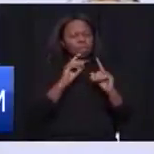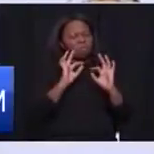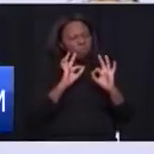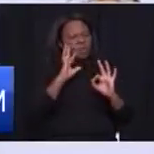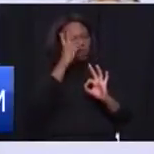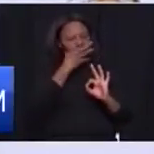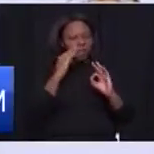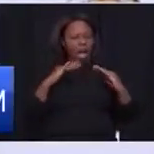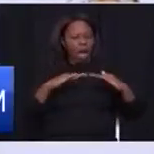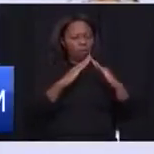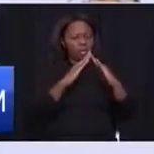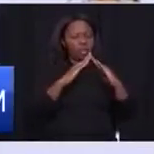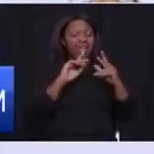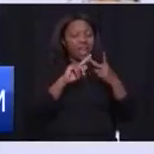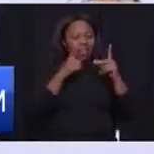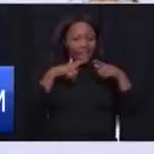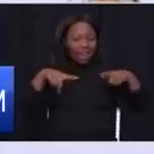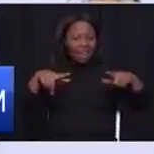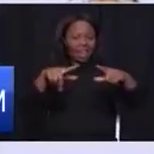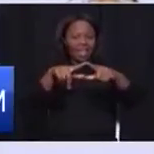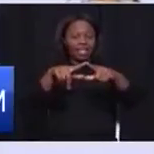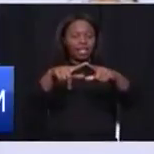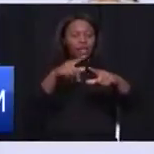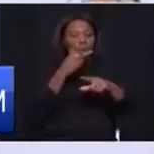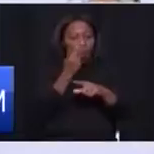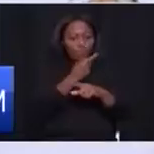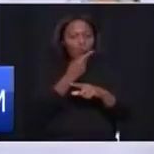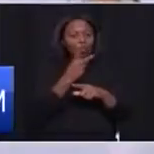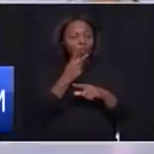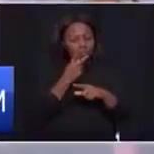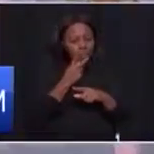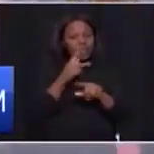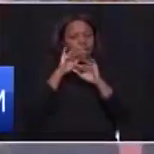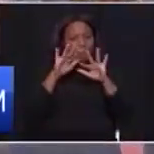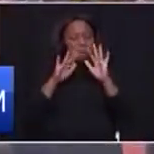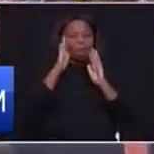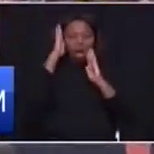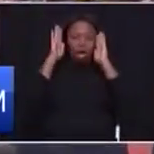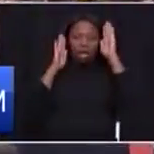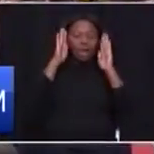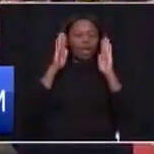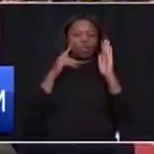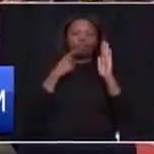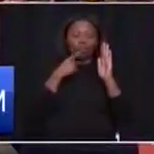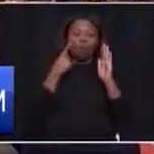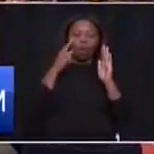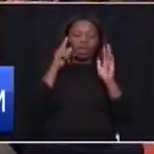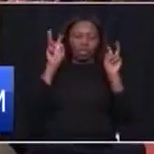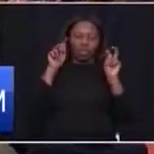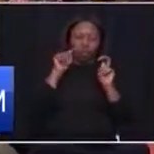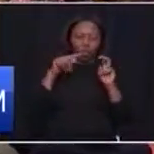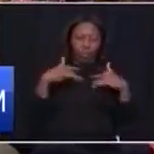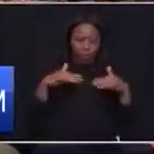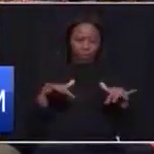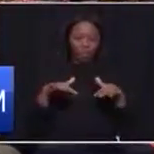and land is among the most pressing issues that our people raised during the election campaign. In this